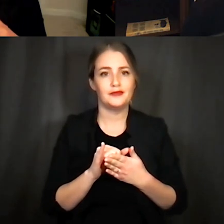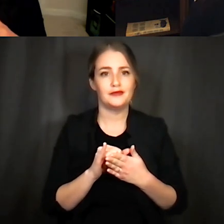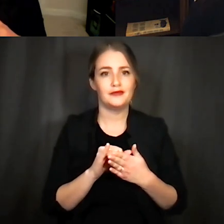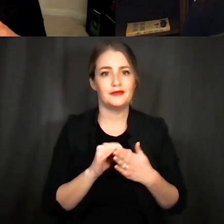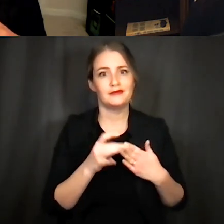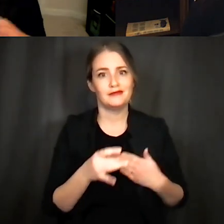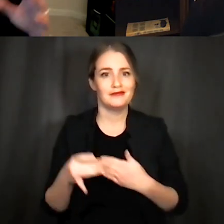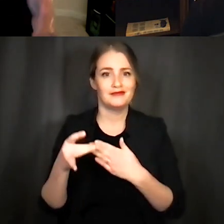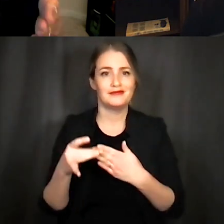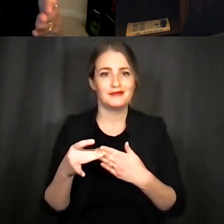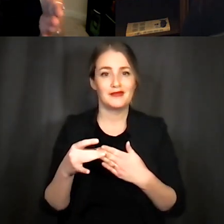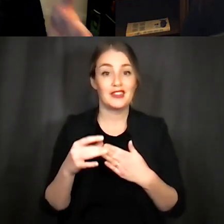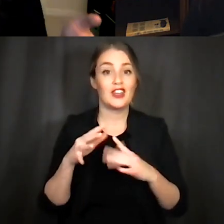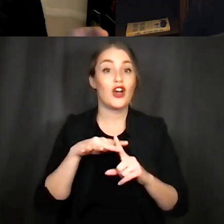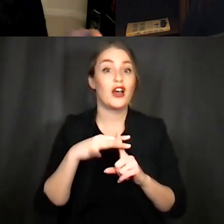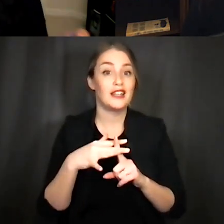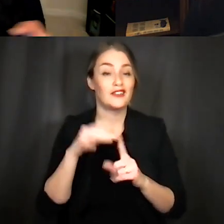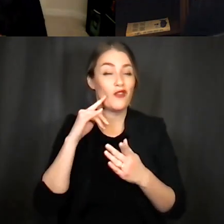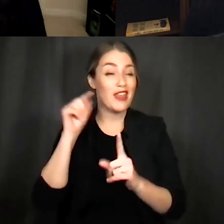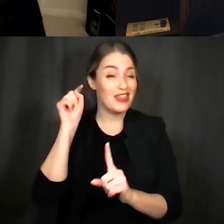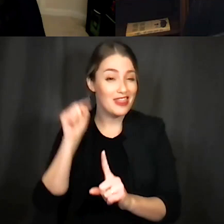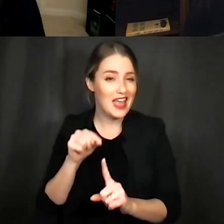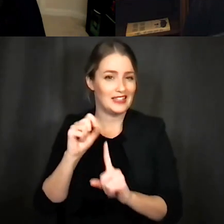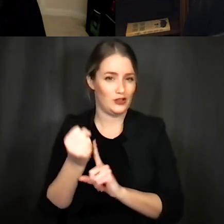based on the context in that situation